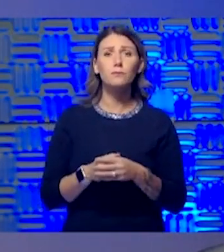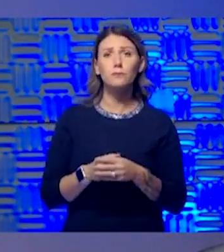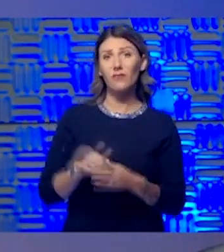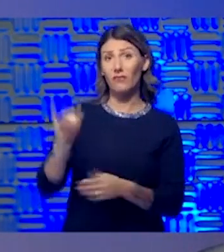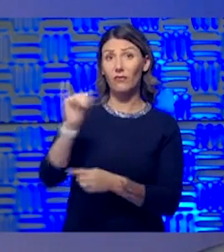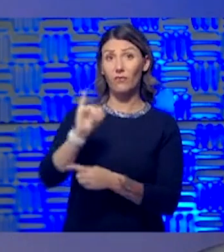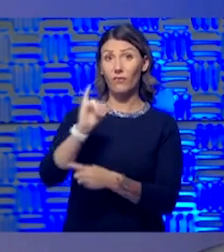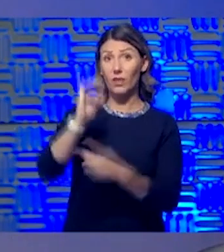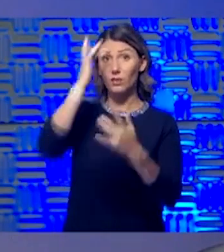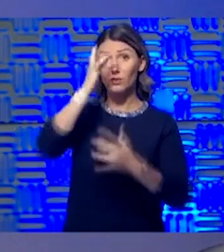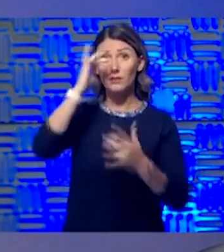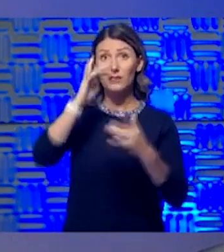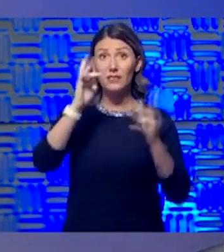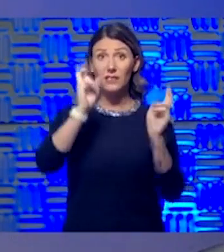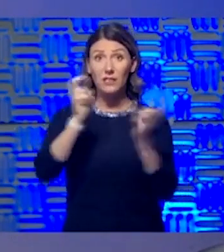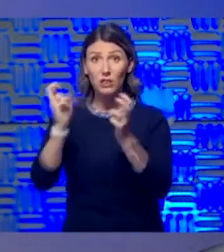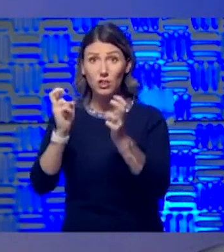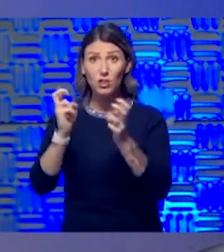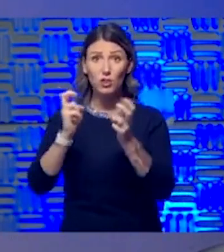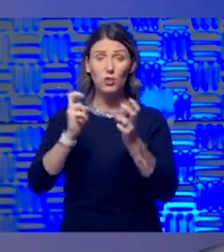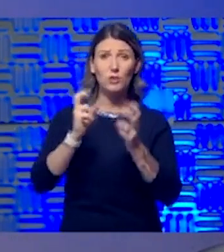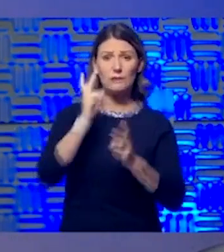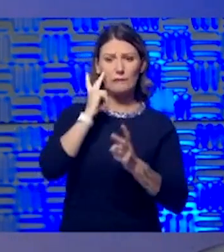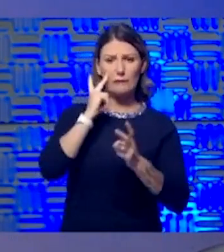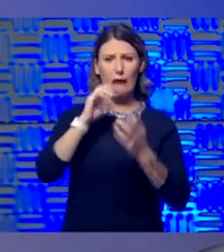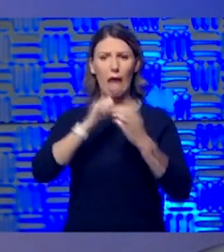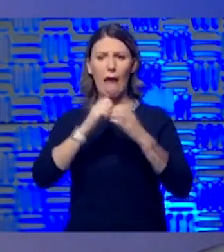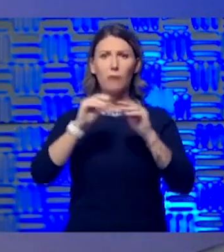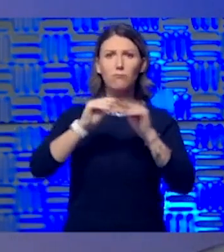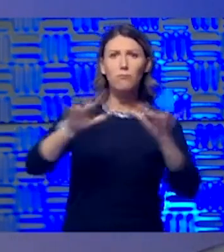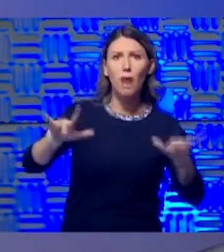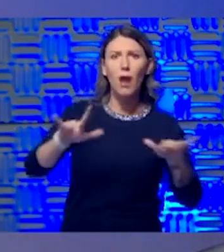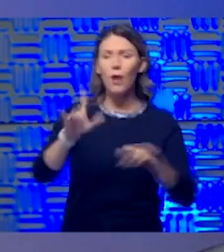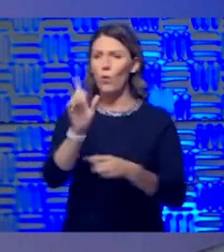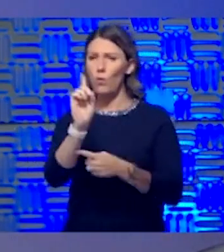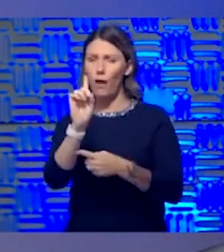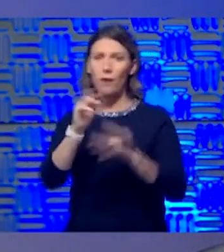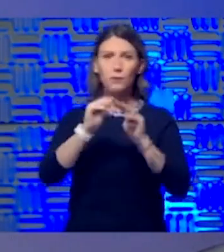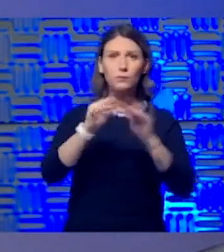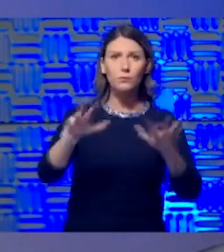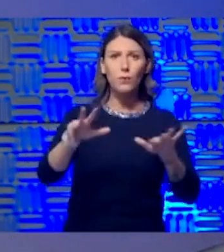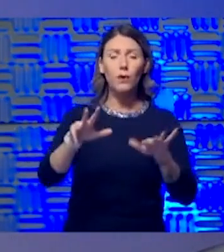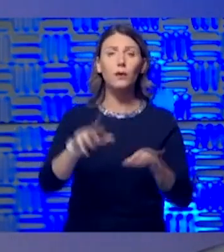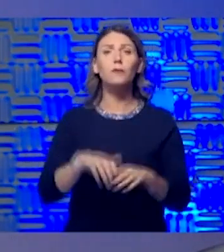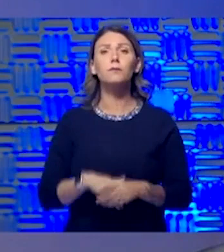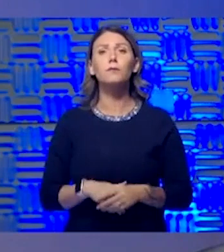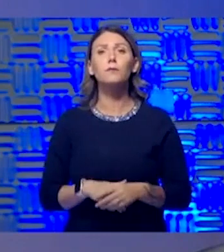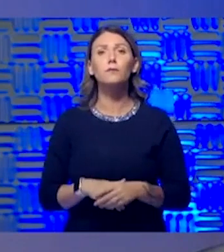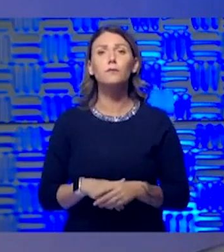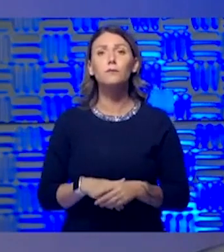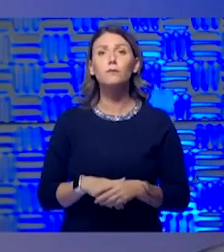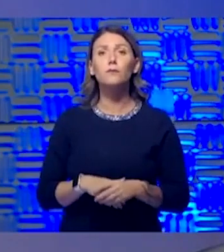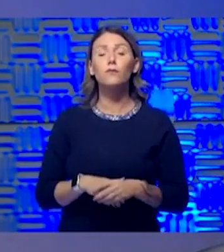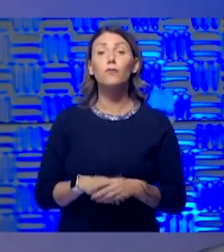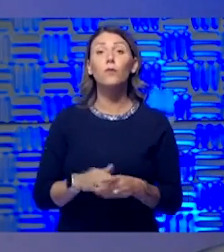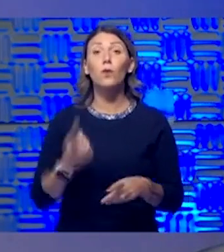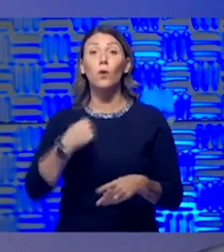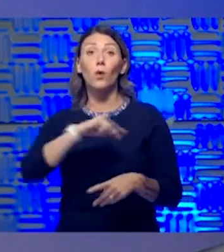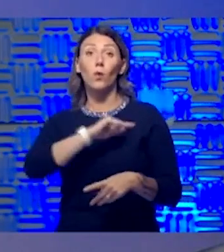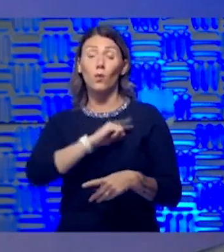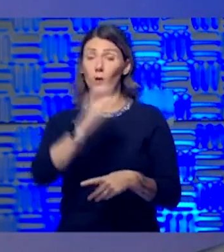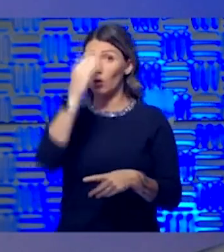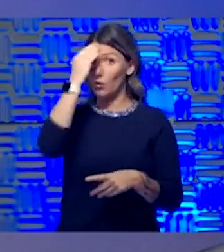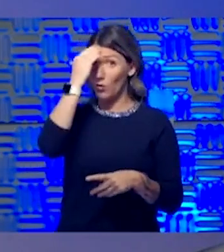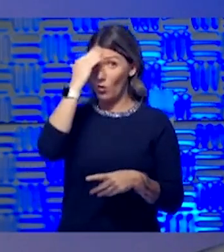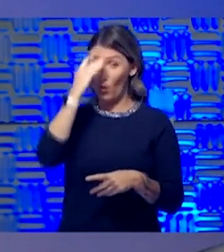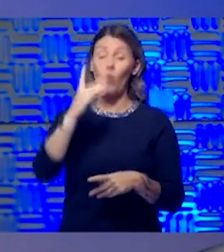issues that we're seeing with how it's spread and where it's spread. But certainly we know that this seems to be hyper-contagious.